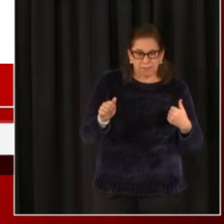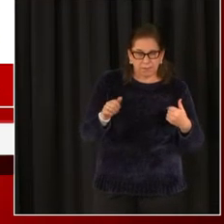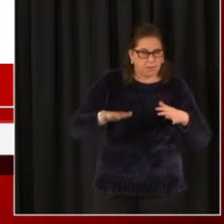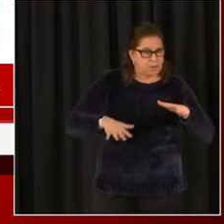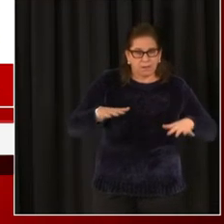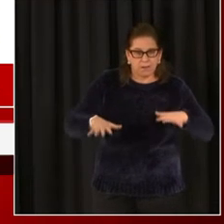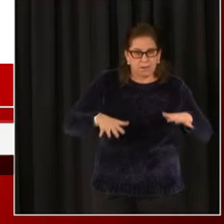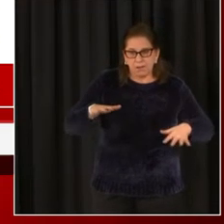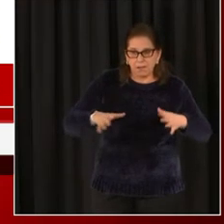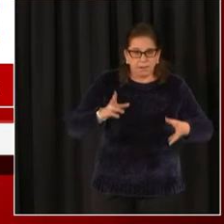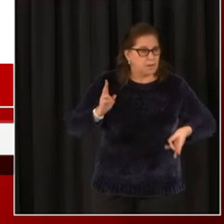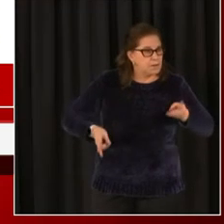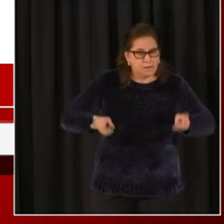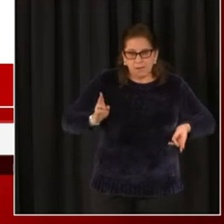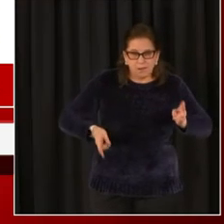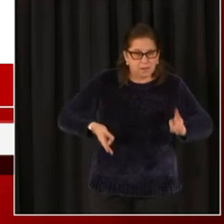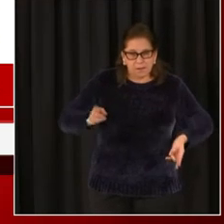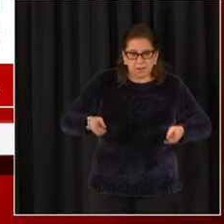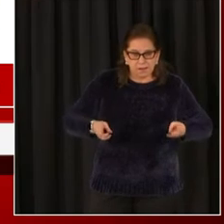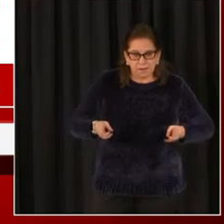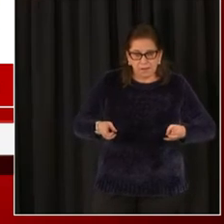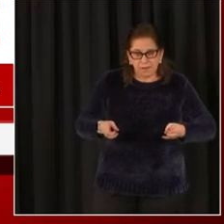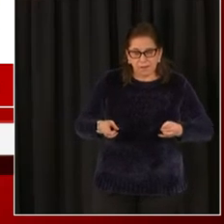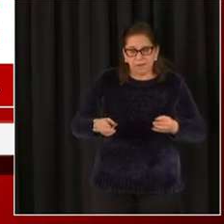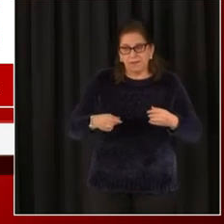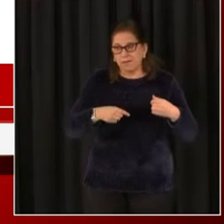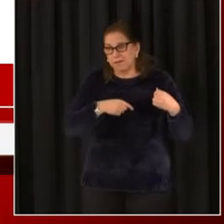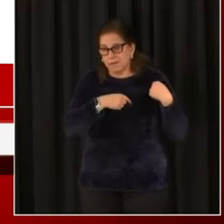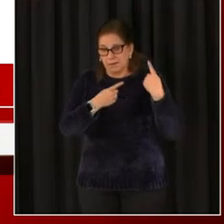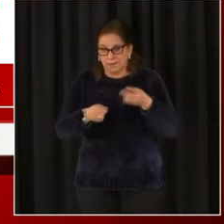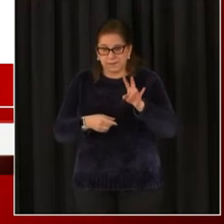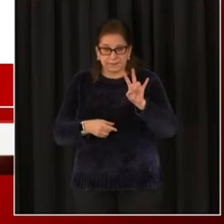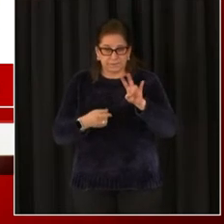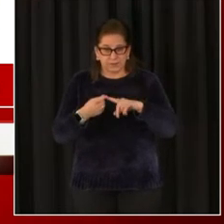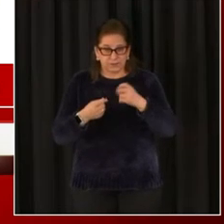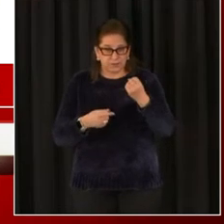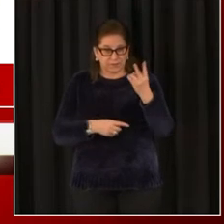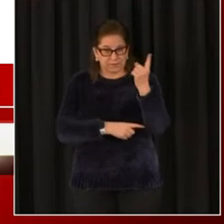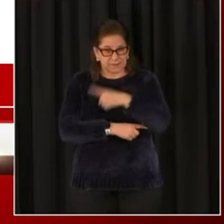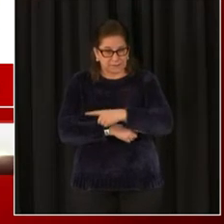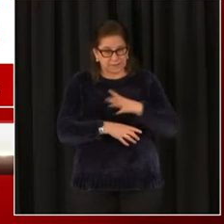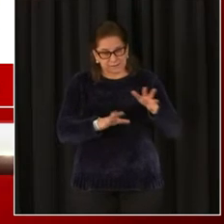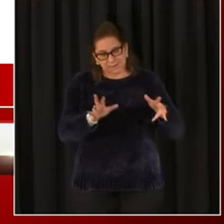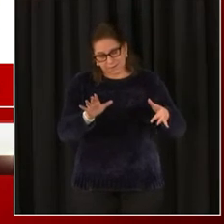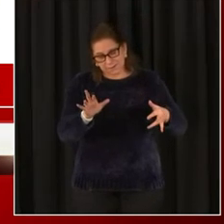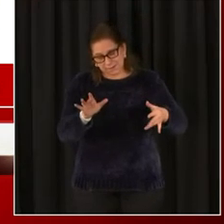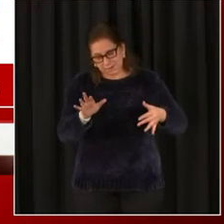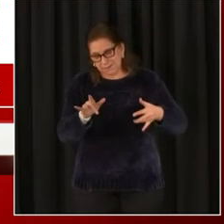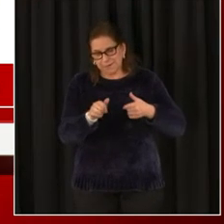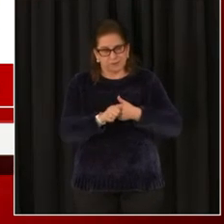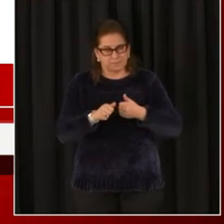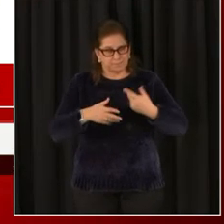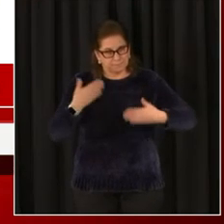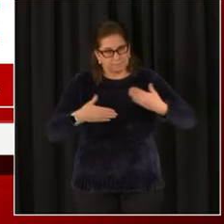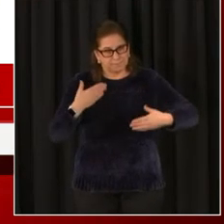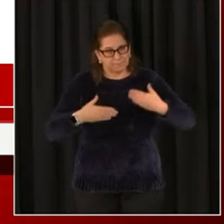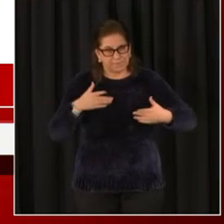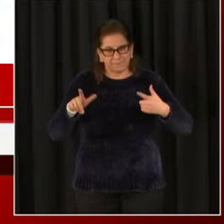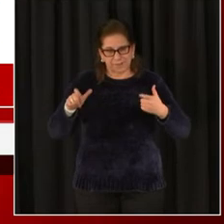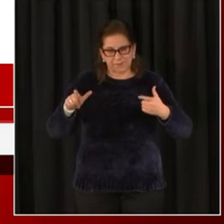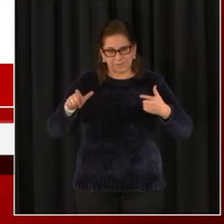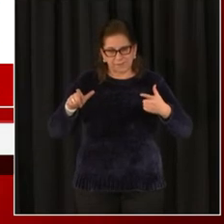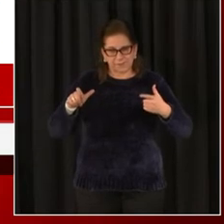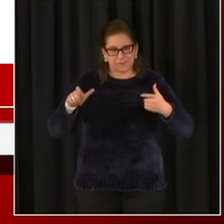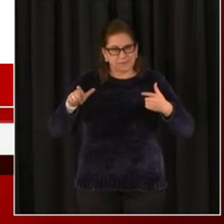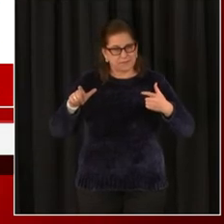reporting it back to us for as much as seven or 12 days. Now we've gotten that down. Most people are reporting within 72 hours.